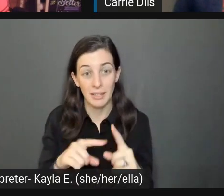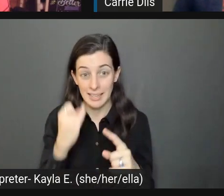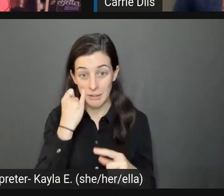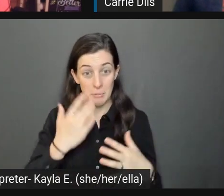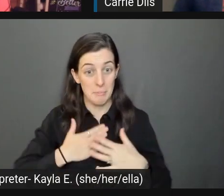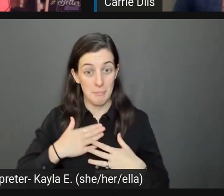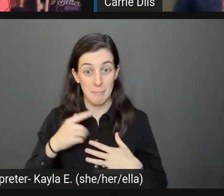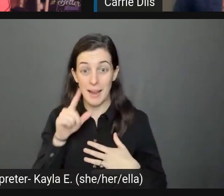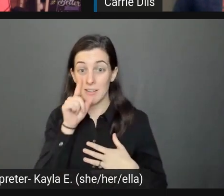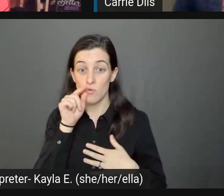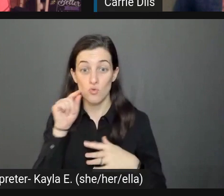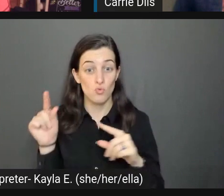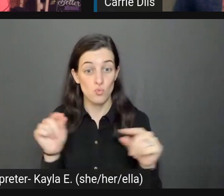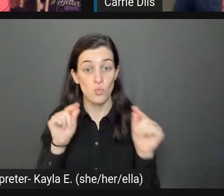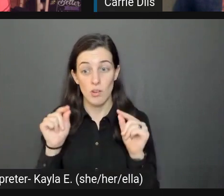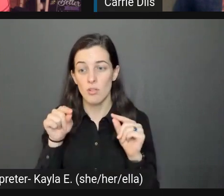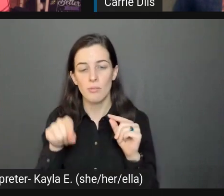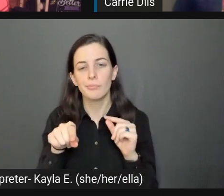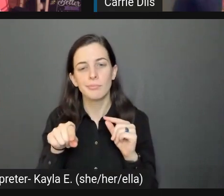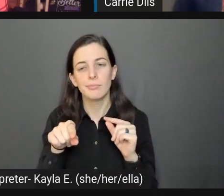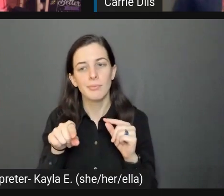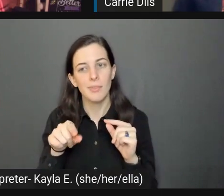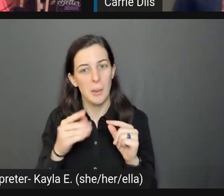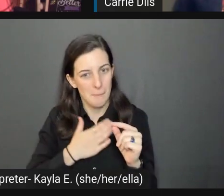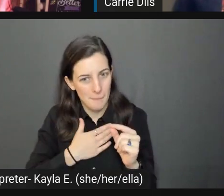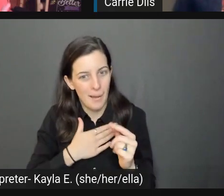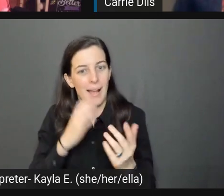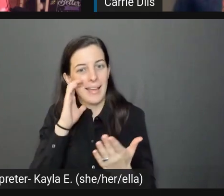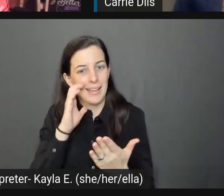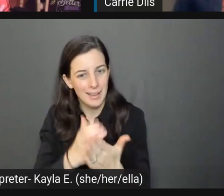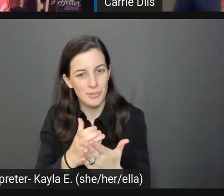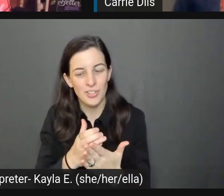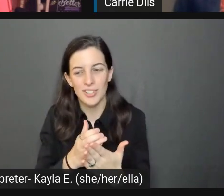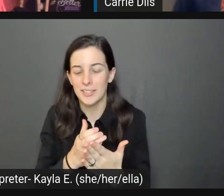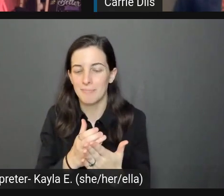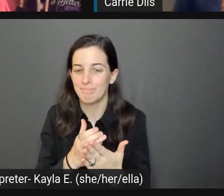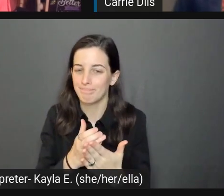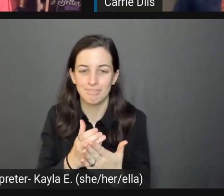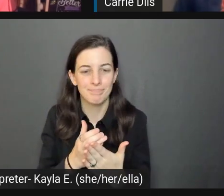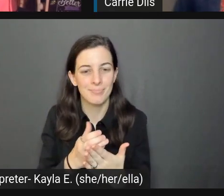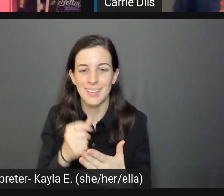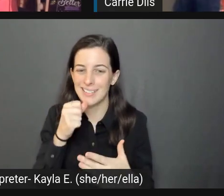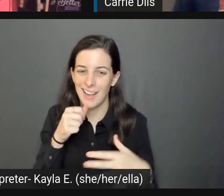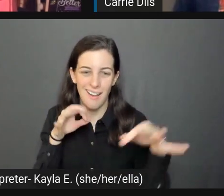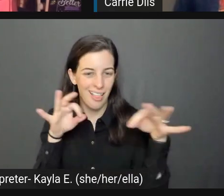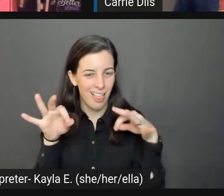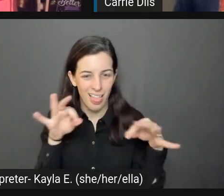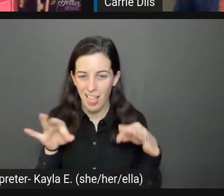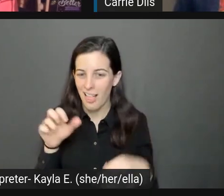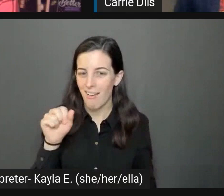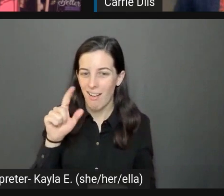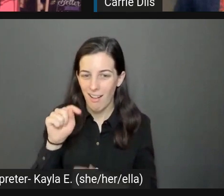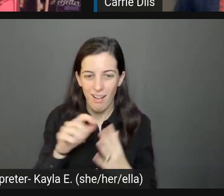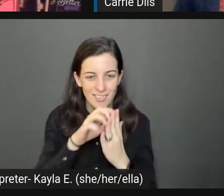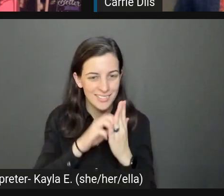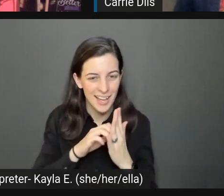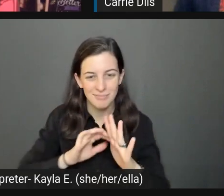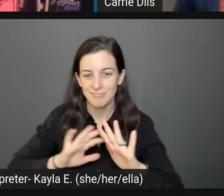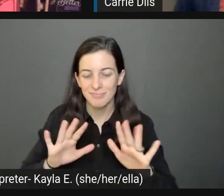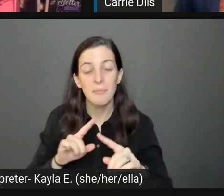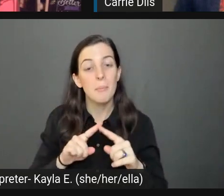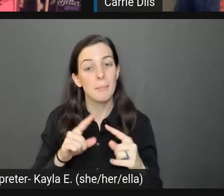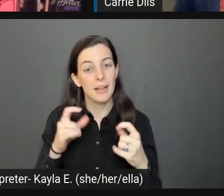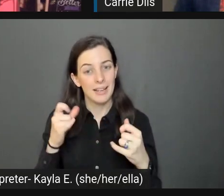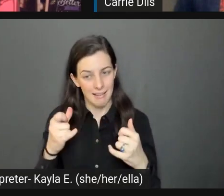have alt text on a lot of my images because it just wasn't the practice I was in. But I started doing it and then you get better at it and